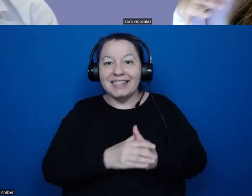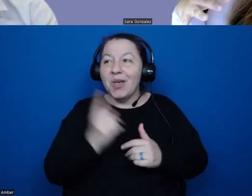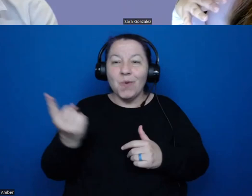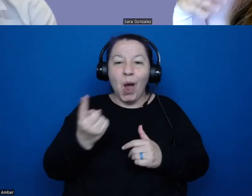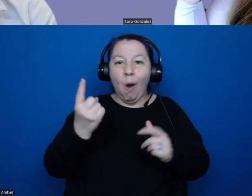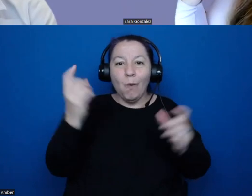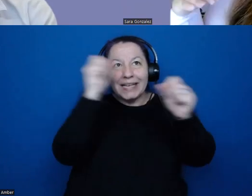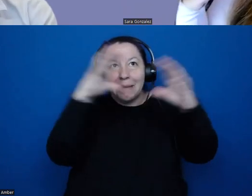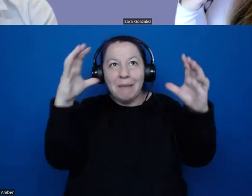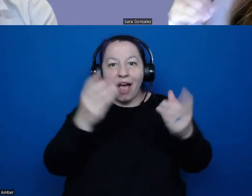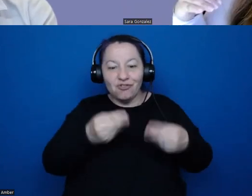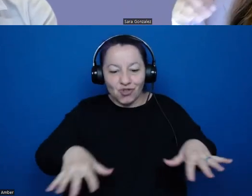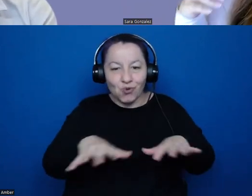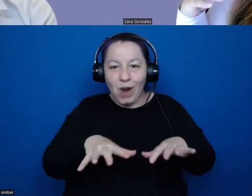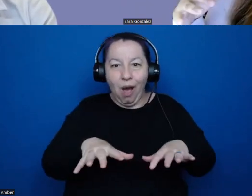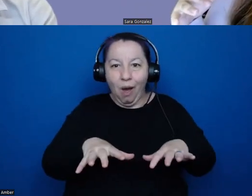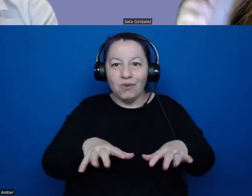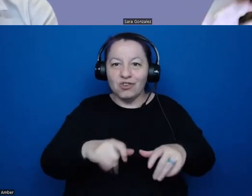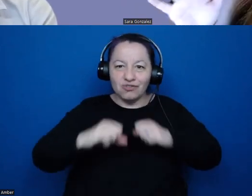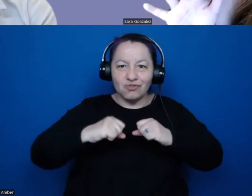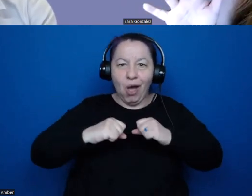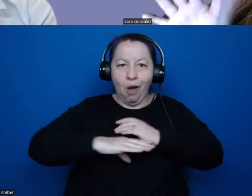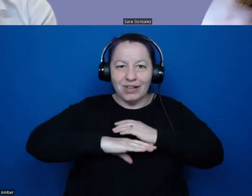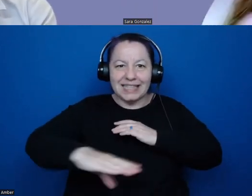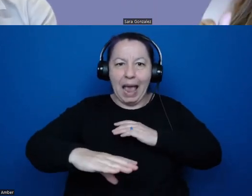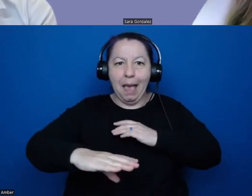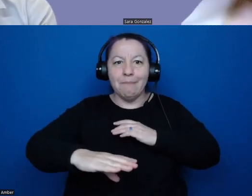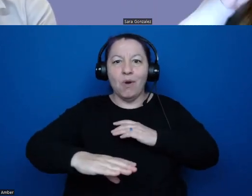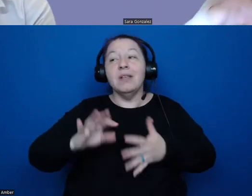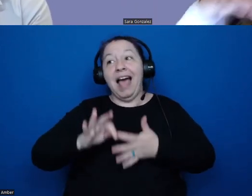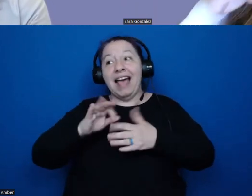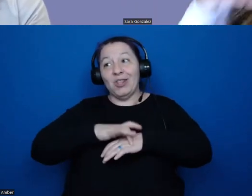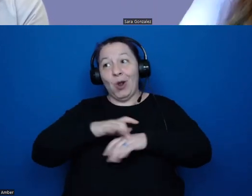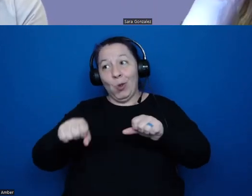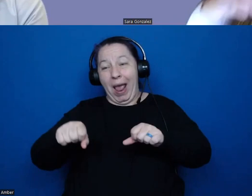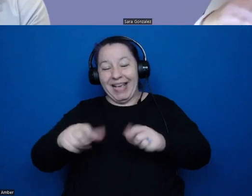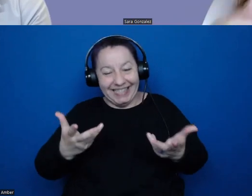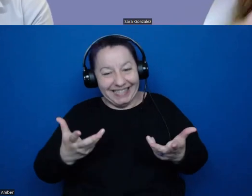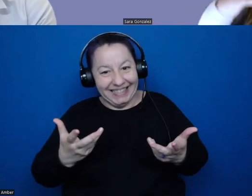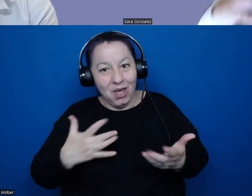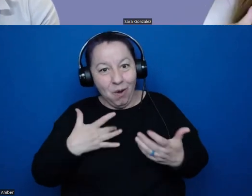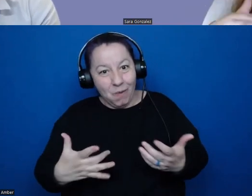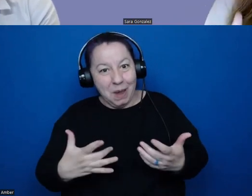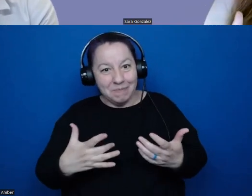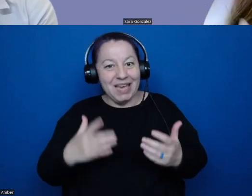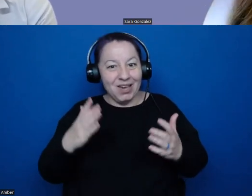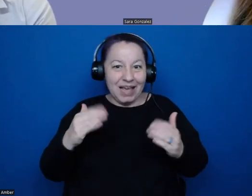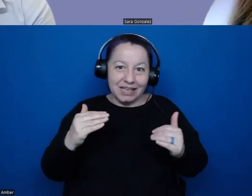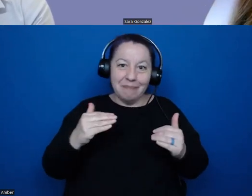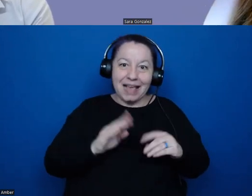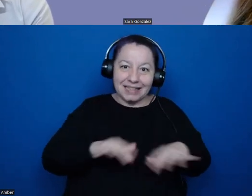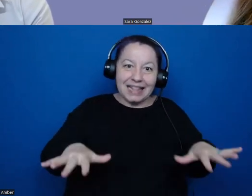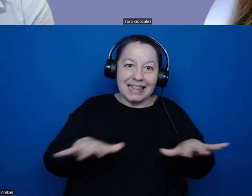under our feet as being very stable, like it's firm unless it's earthquakes. We usually think it's like very stable, very firm.